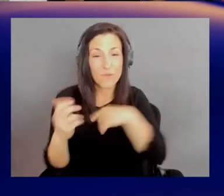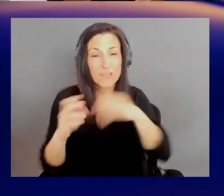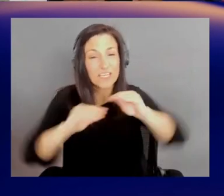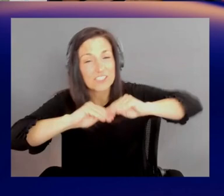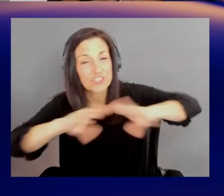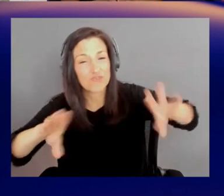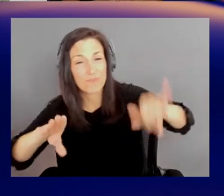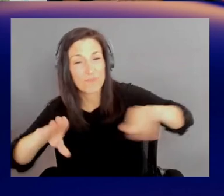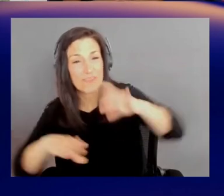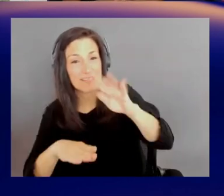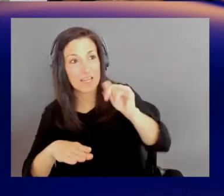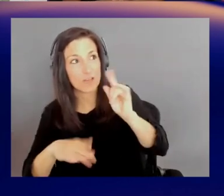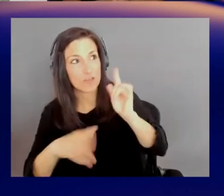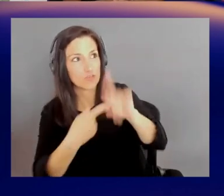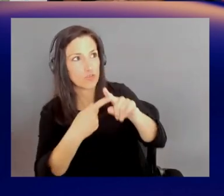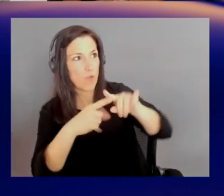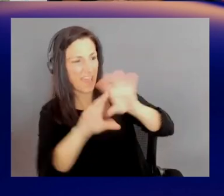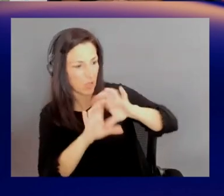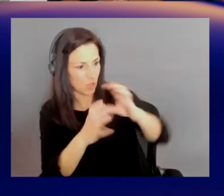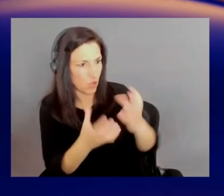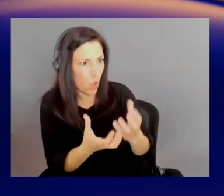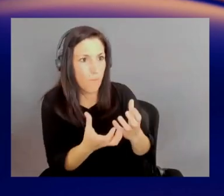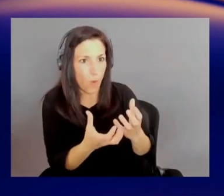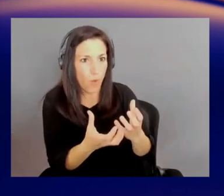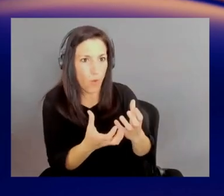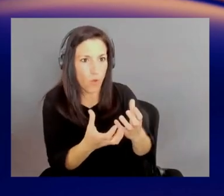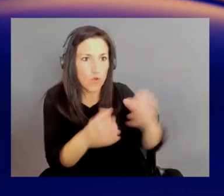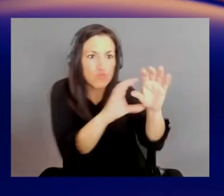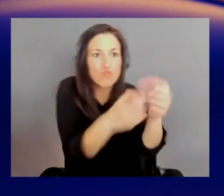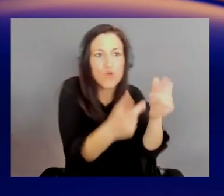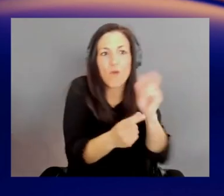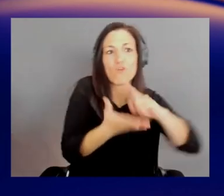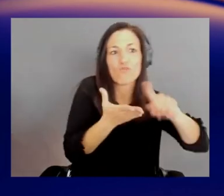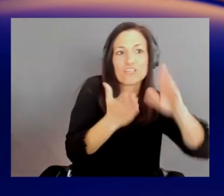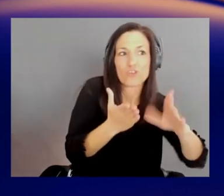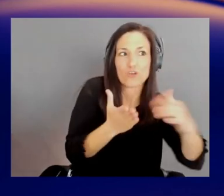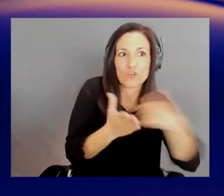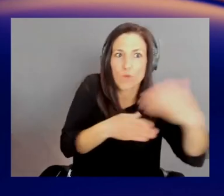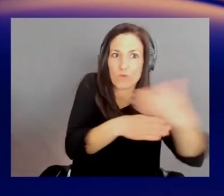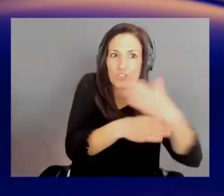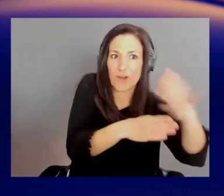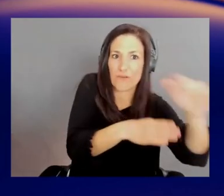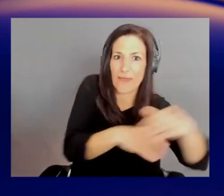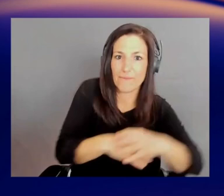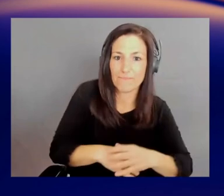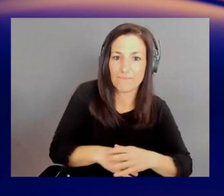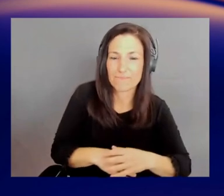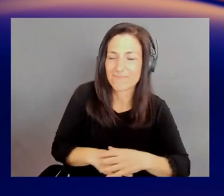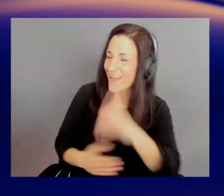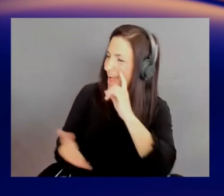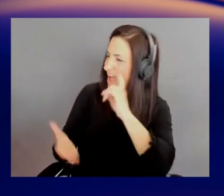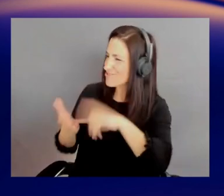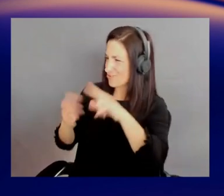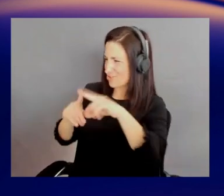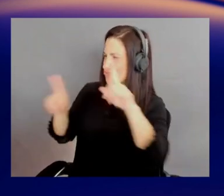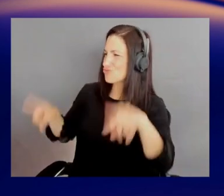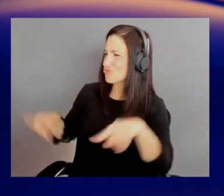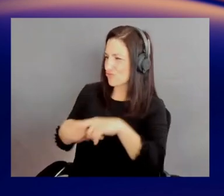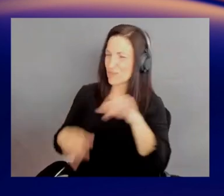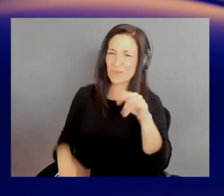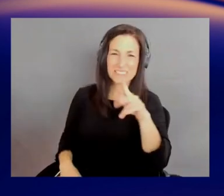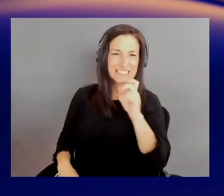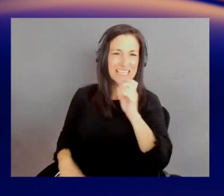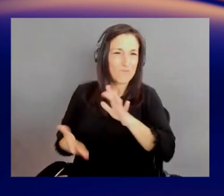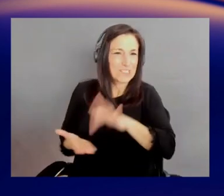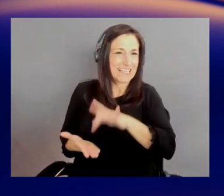researchers, then we absolutely will. And I was noticing on the screen as Steve was clicking through, you've actually got a lot of, I